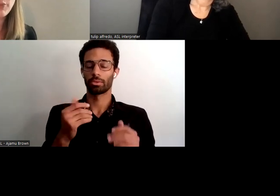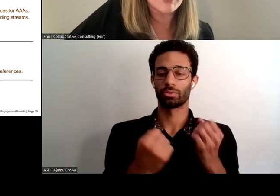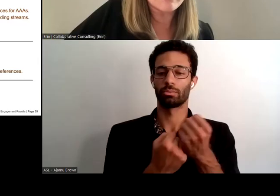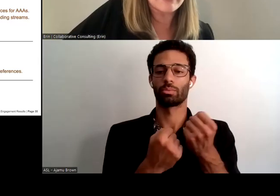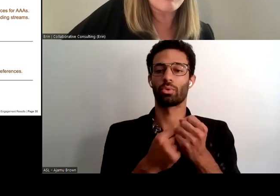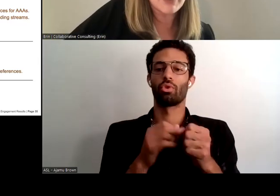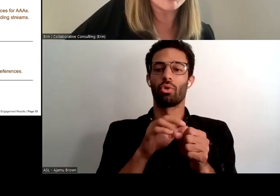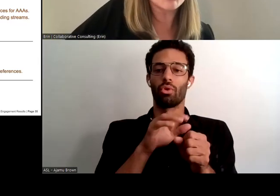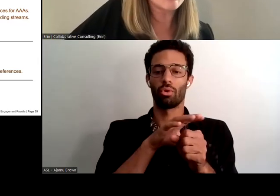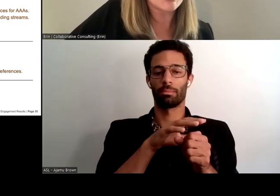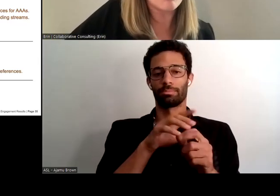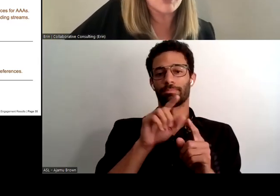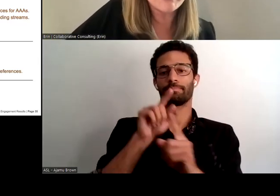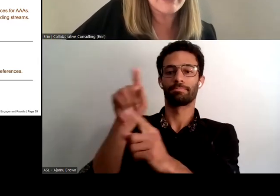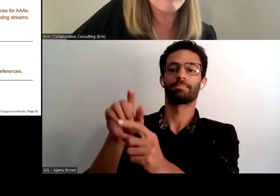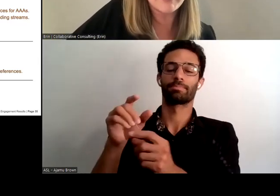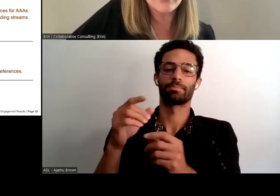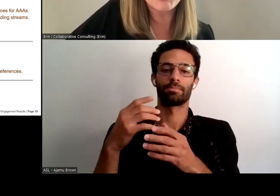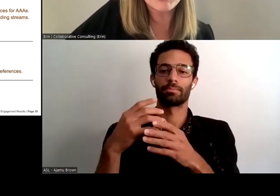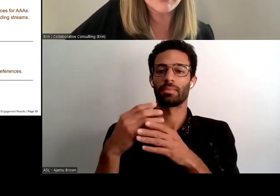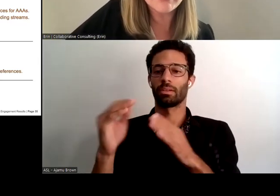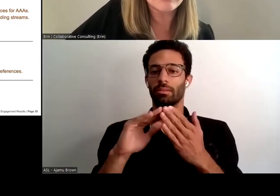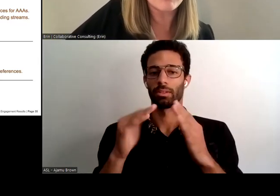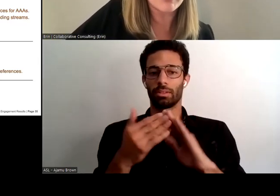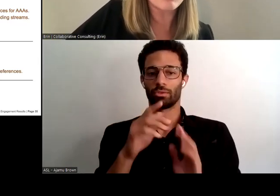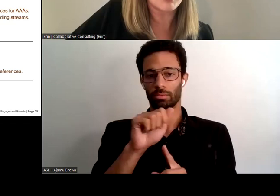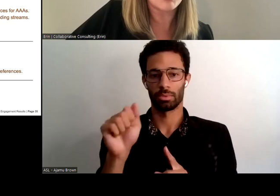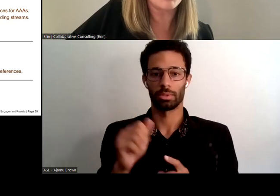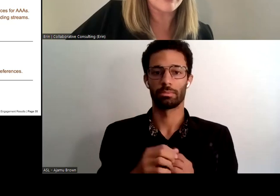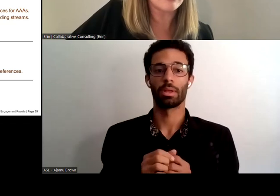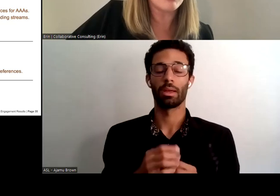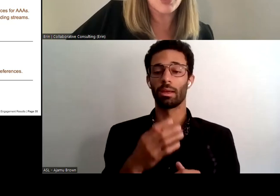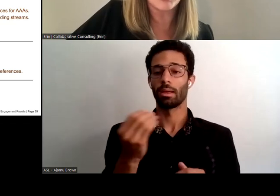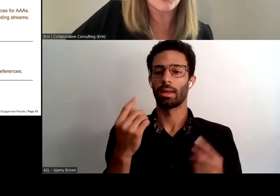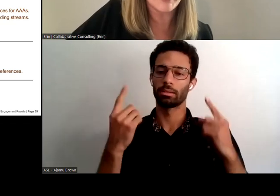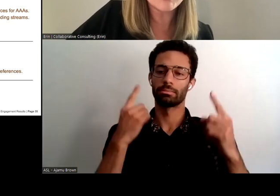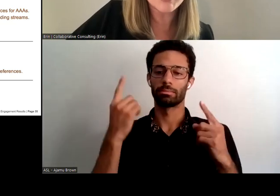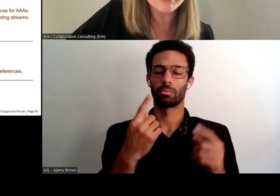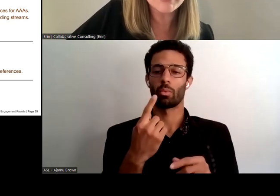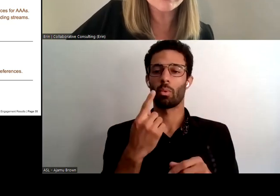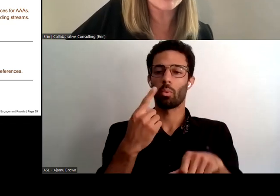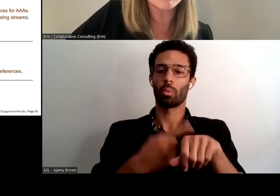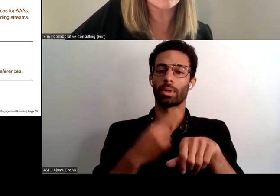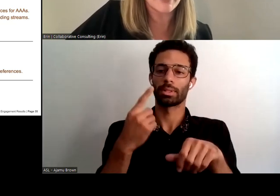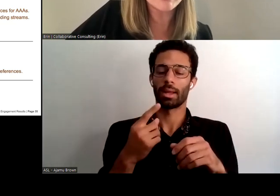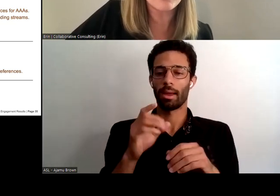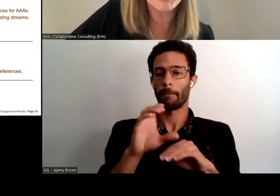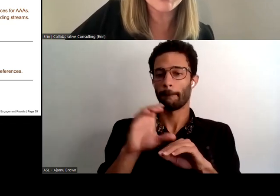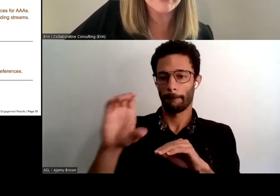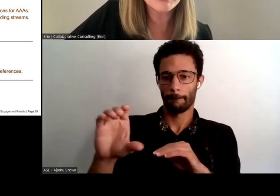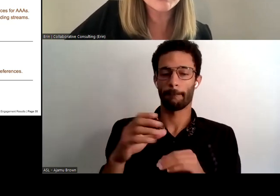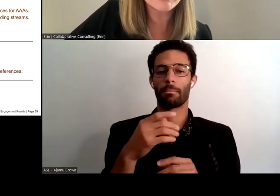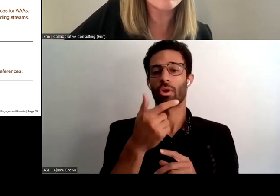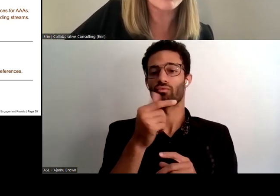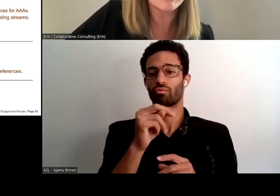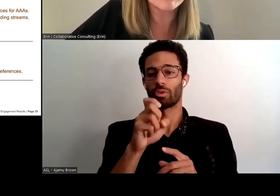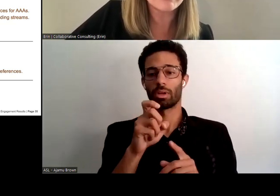felt to be important to think beyond short-term one-time funding opportunities and to focus more on reliable ongoing sources such as grants from other